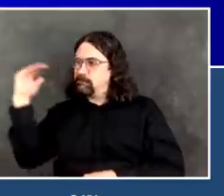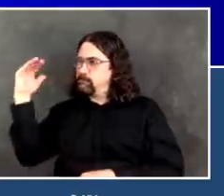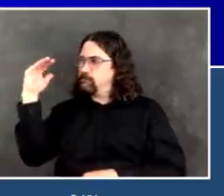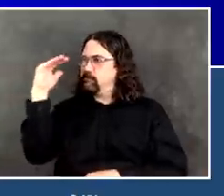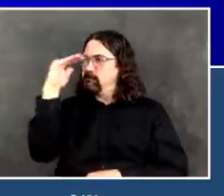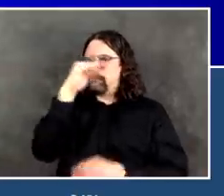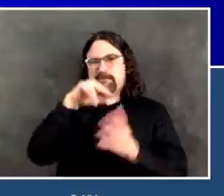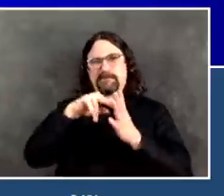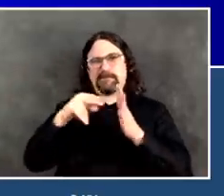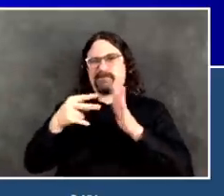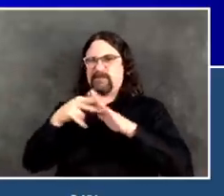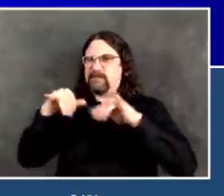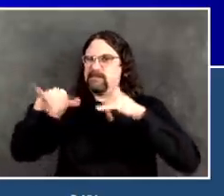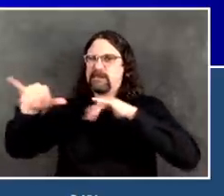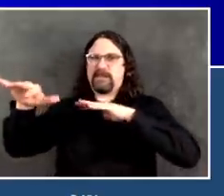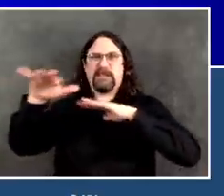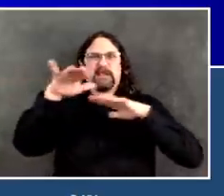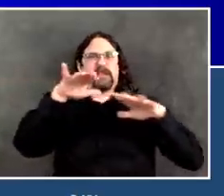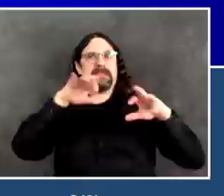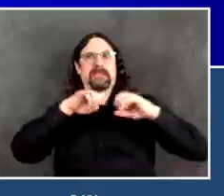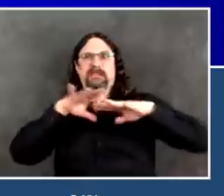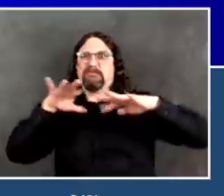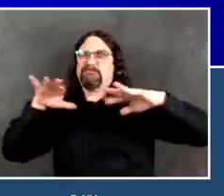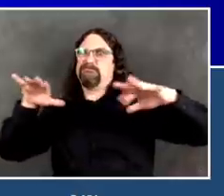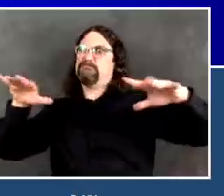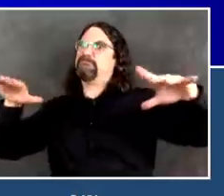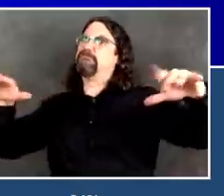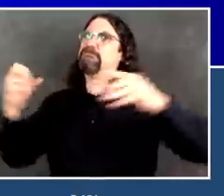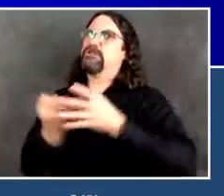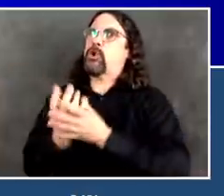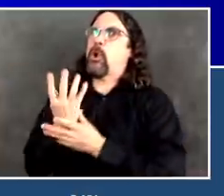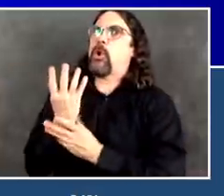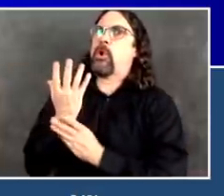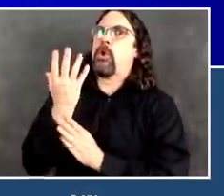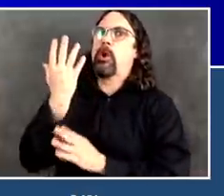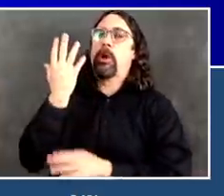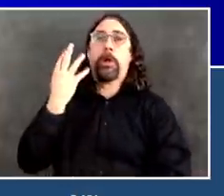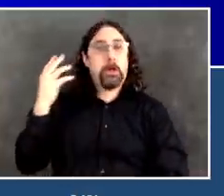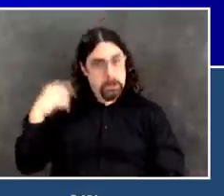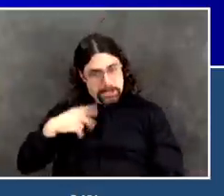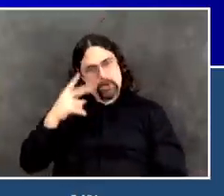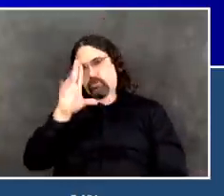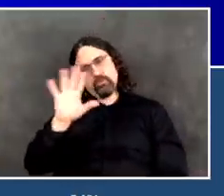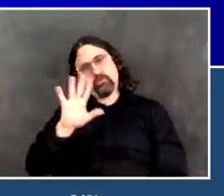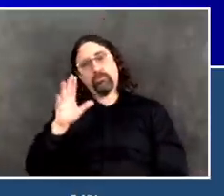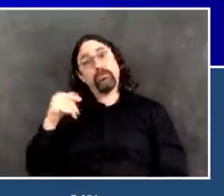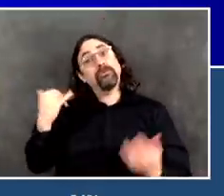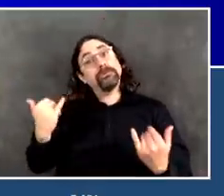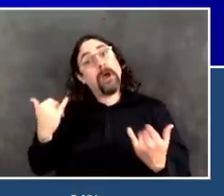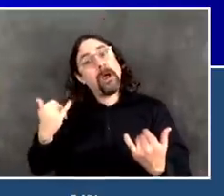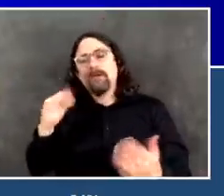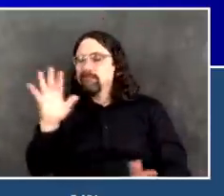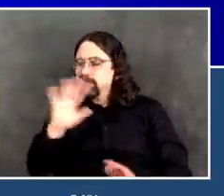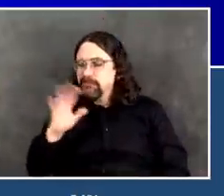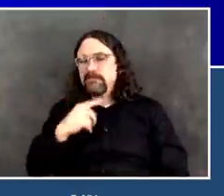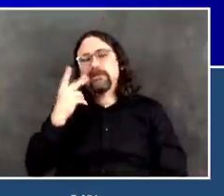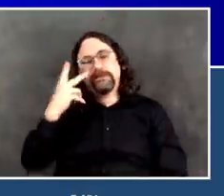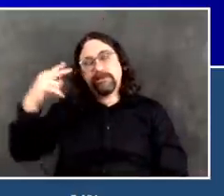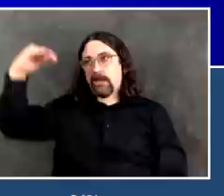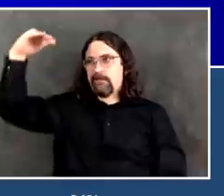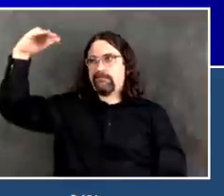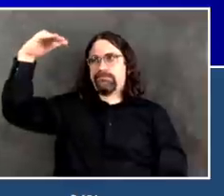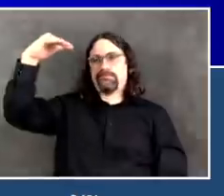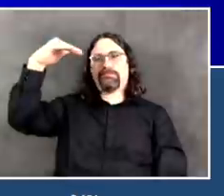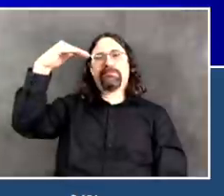And we can't have that. We need the deceleration to go down further so we can link it up, so we can hand off. We need to go